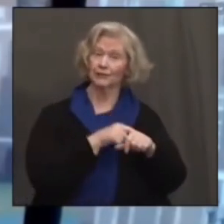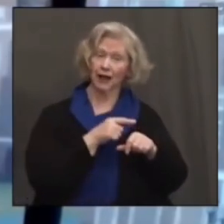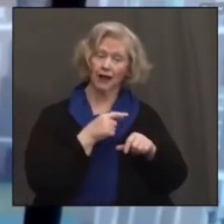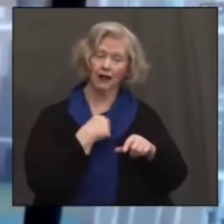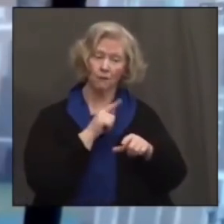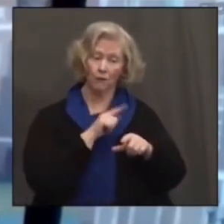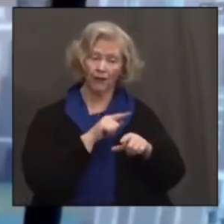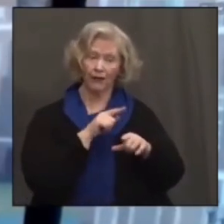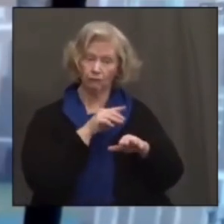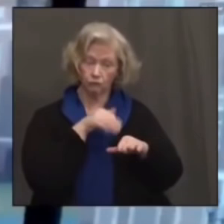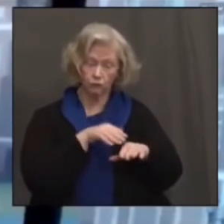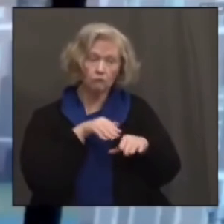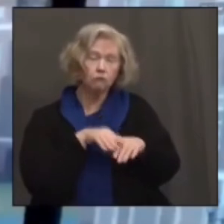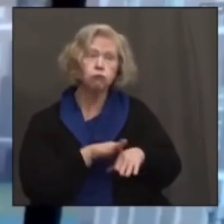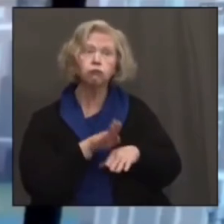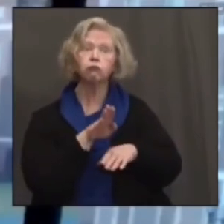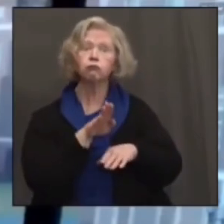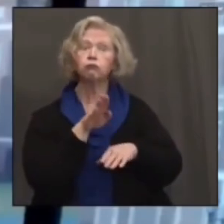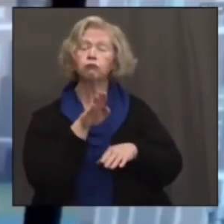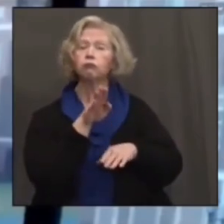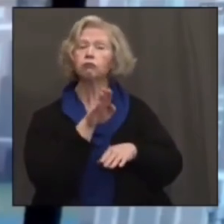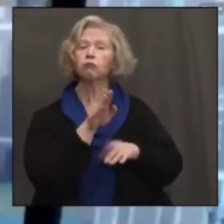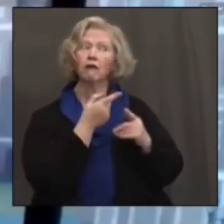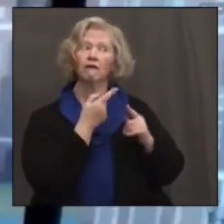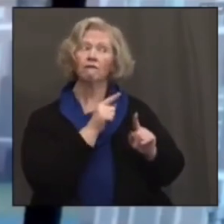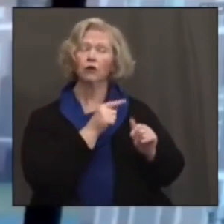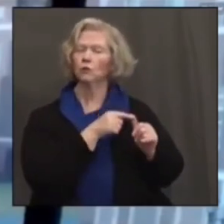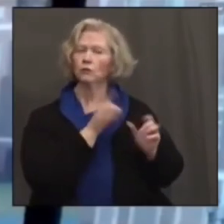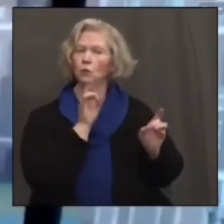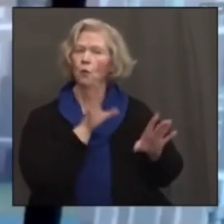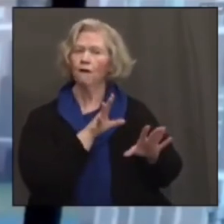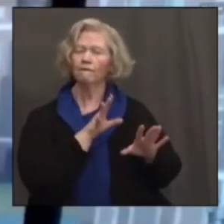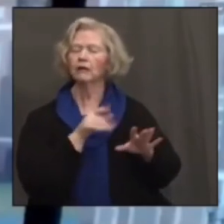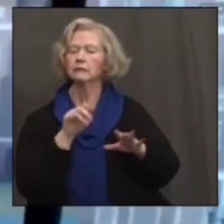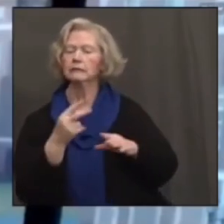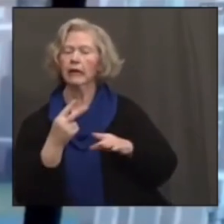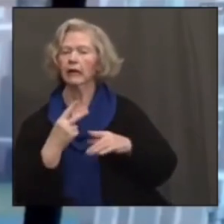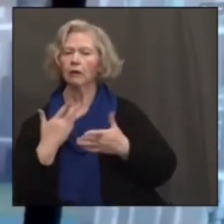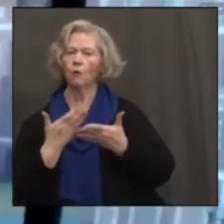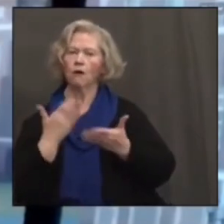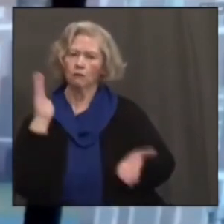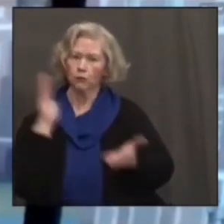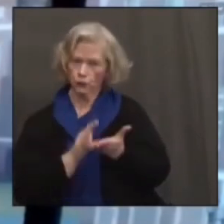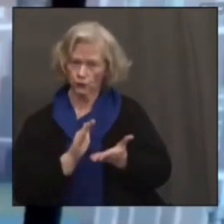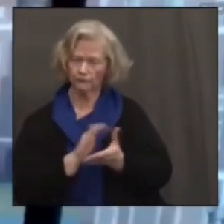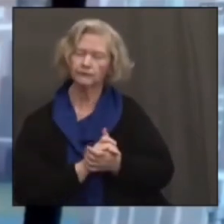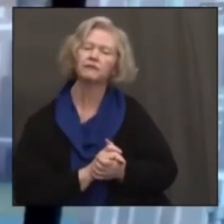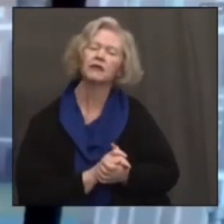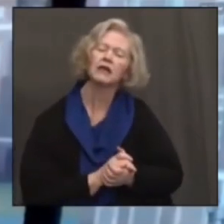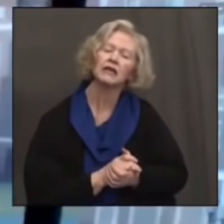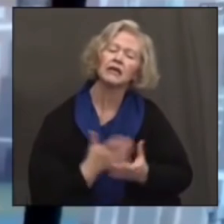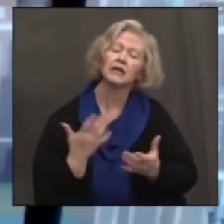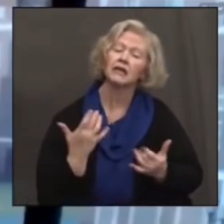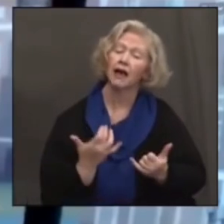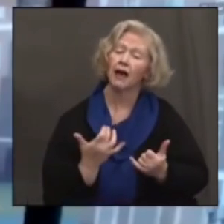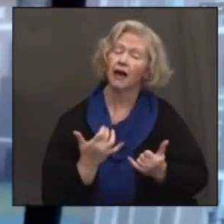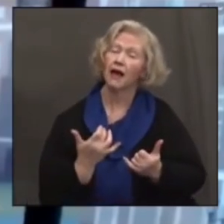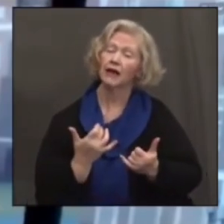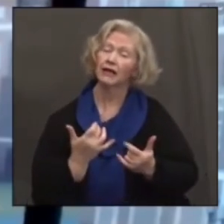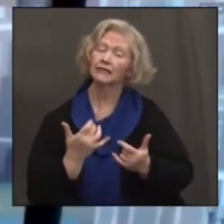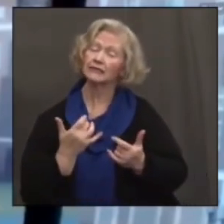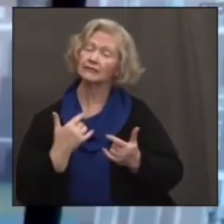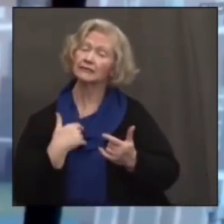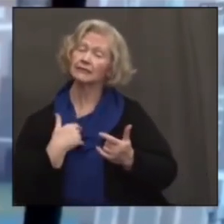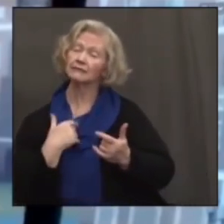we had our second surge in November, December, and January. The second comment is, it's placed a cautionary note